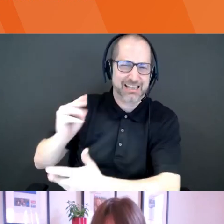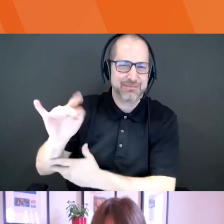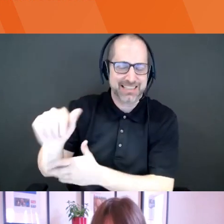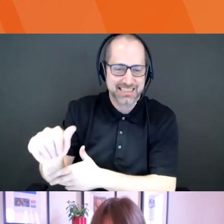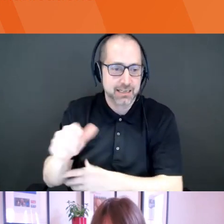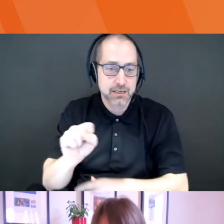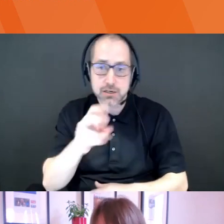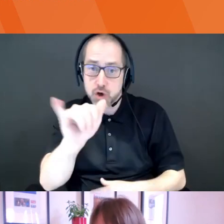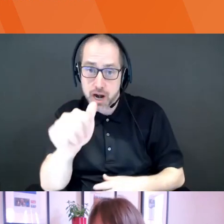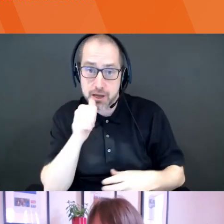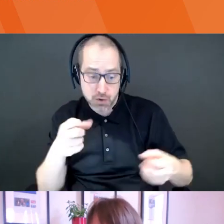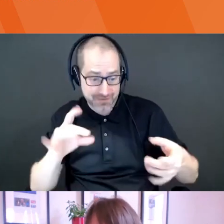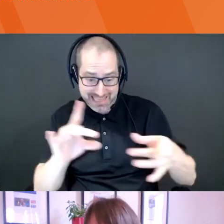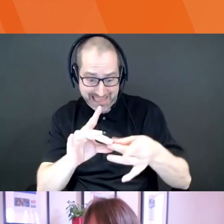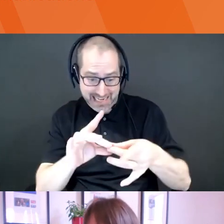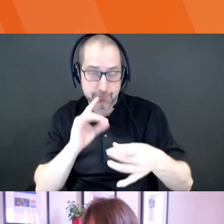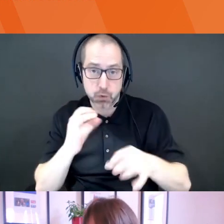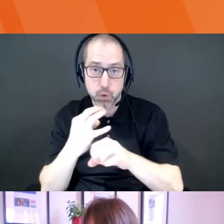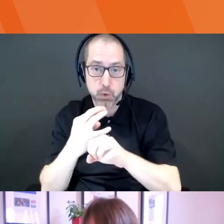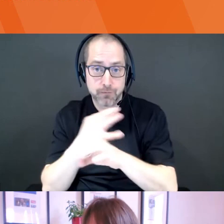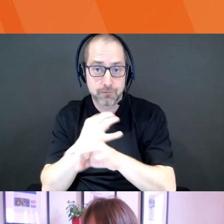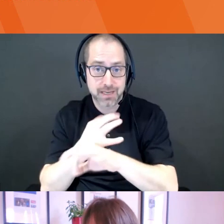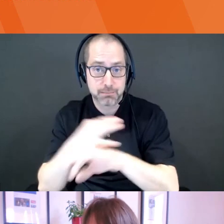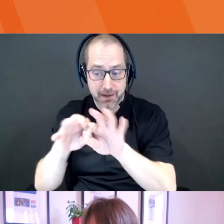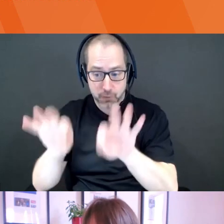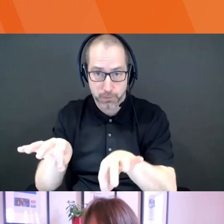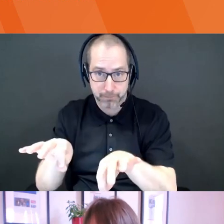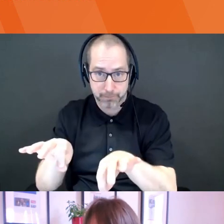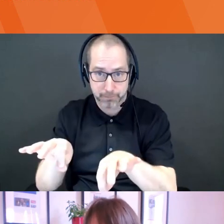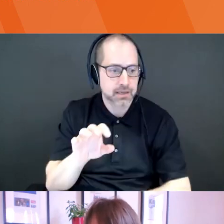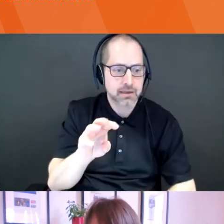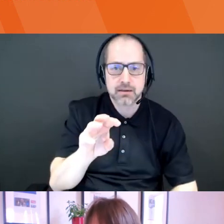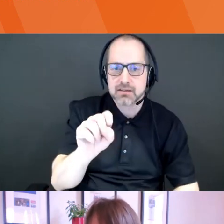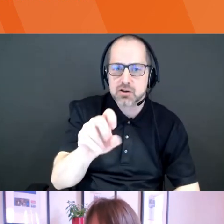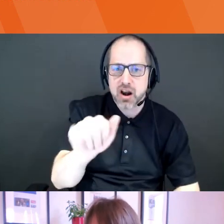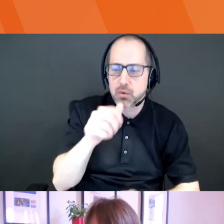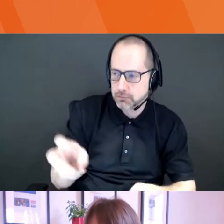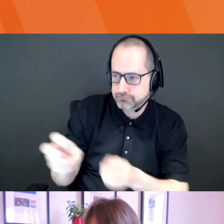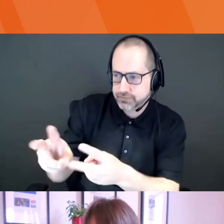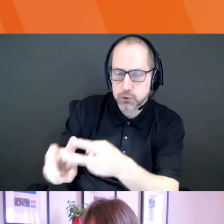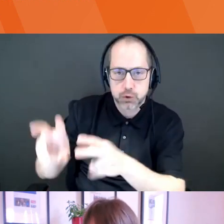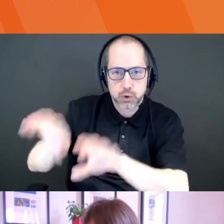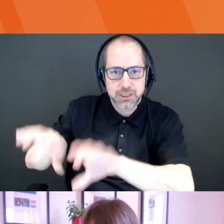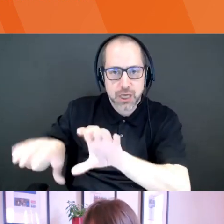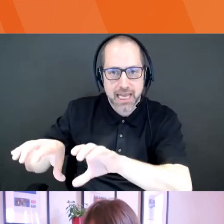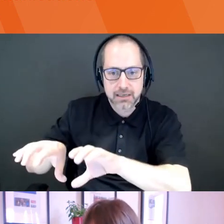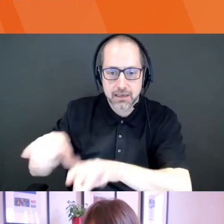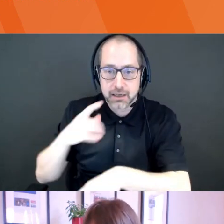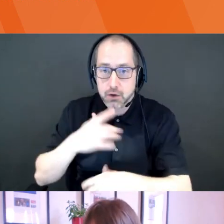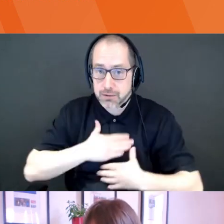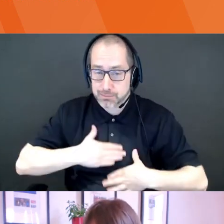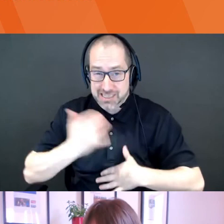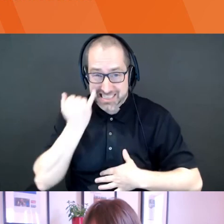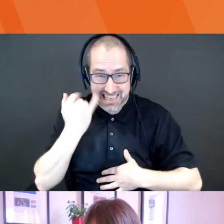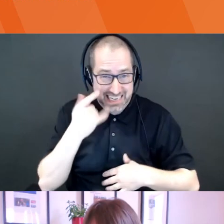the feedback form? Uh, she's going to drop it in the chat box. We really appreciate it. If everyone left on the call could just click